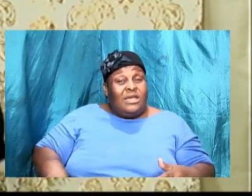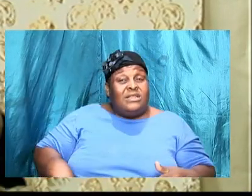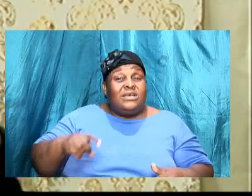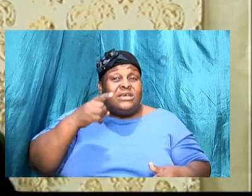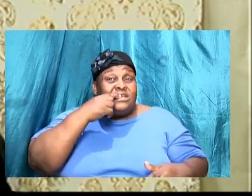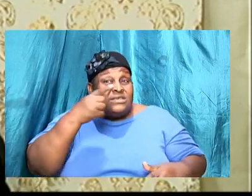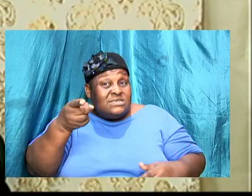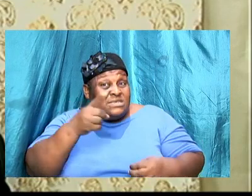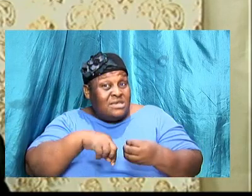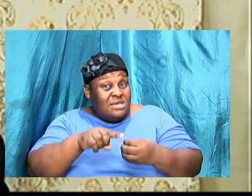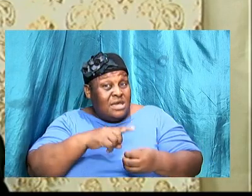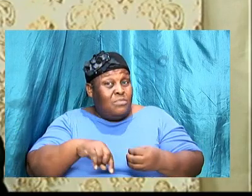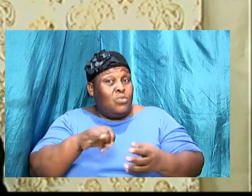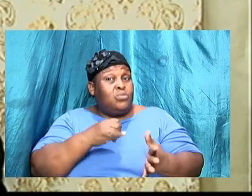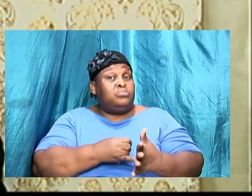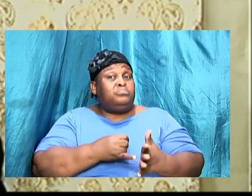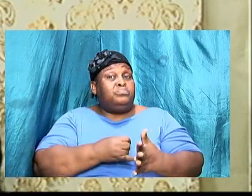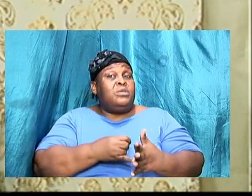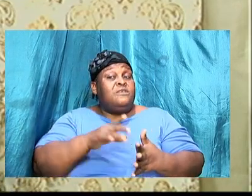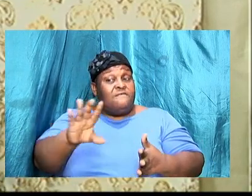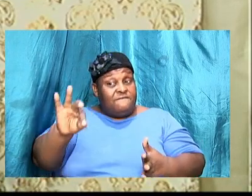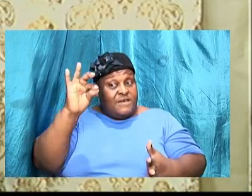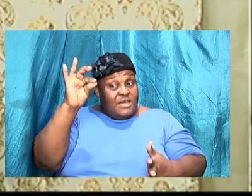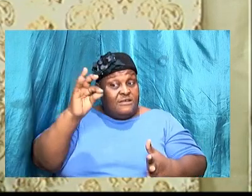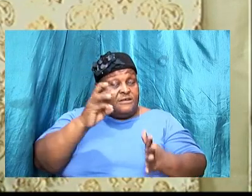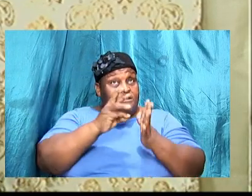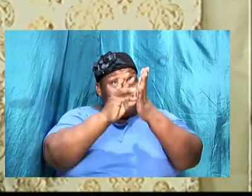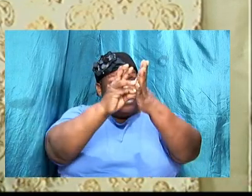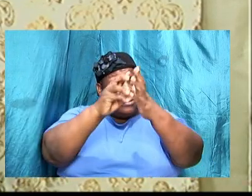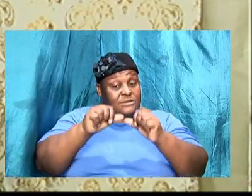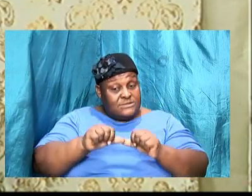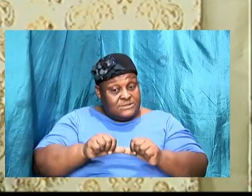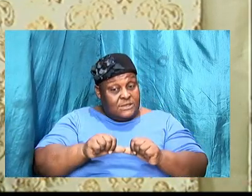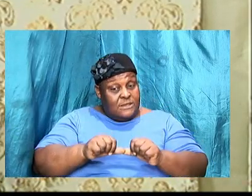finding the will of God and abiding in it